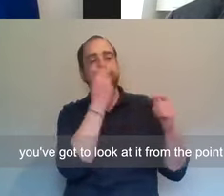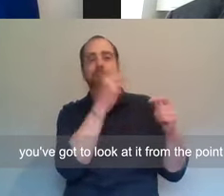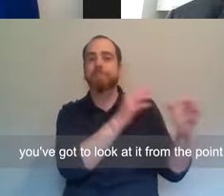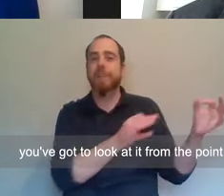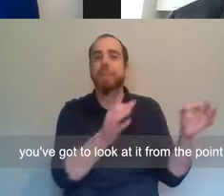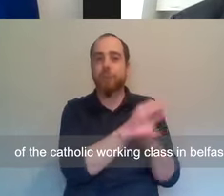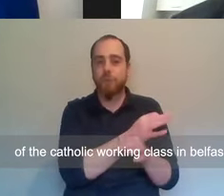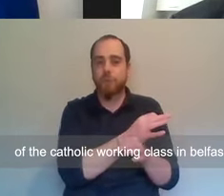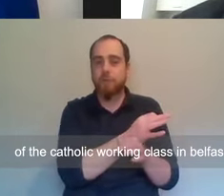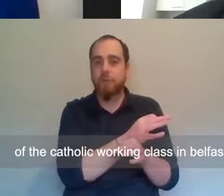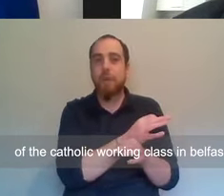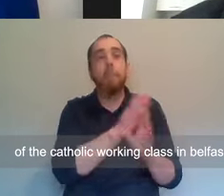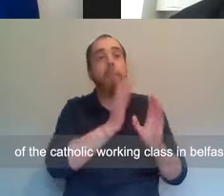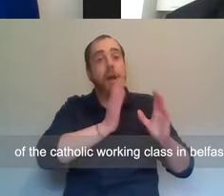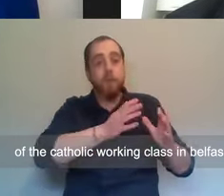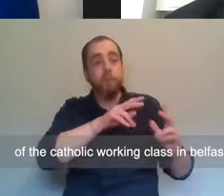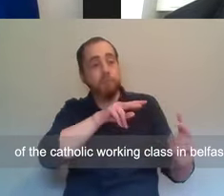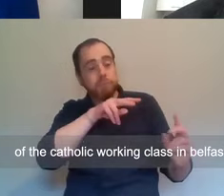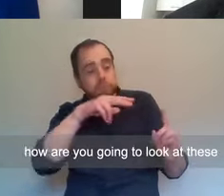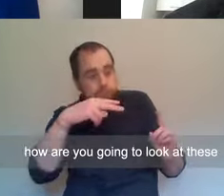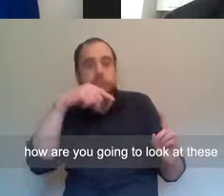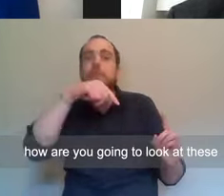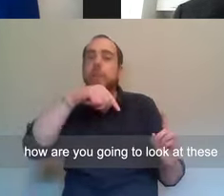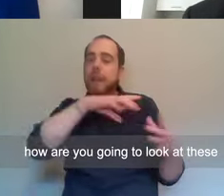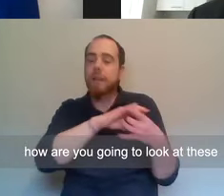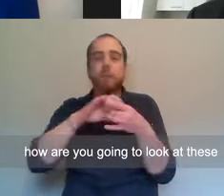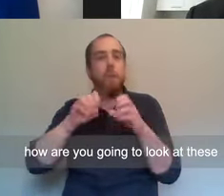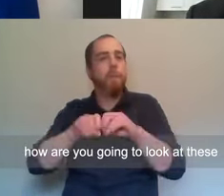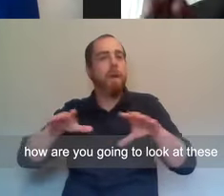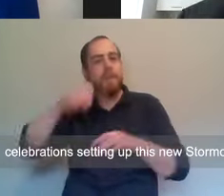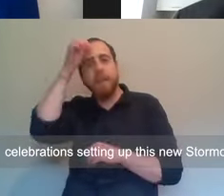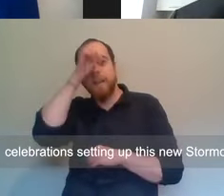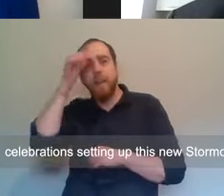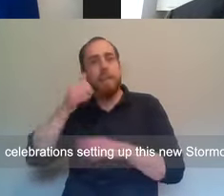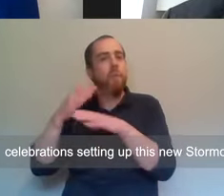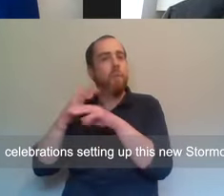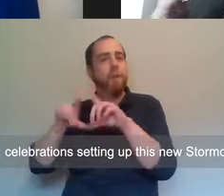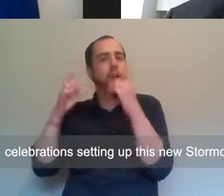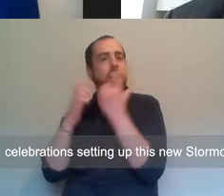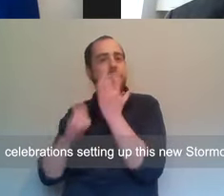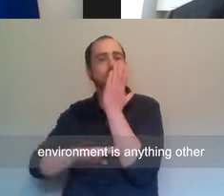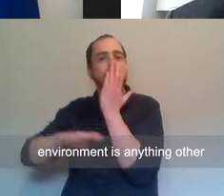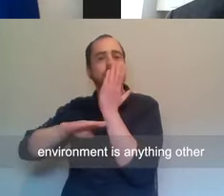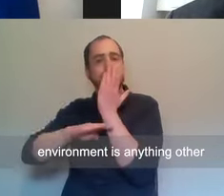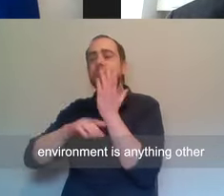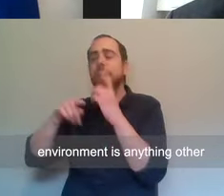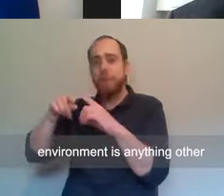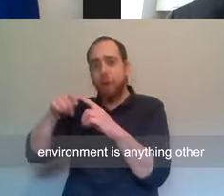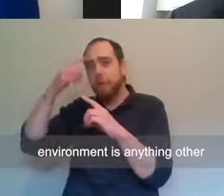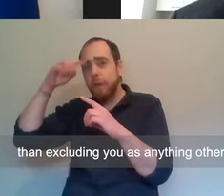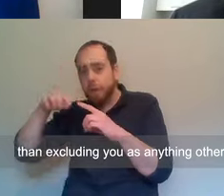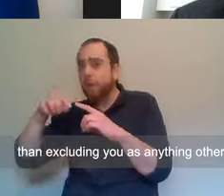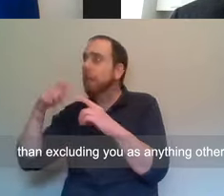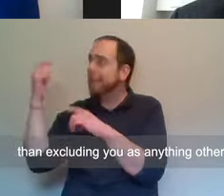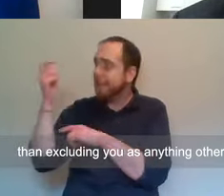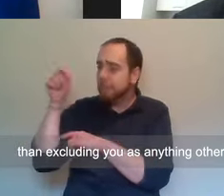you've got to look at it from the point of view of the Catholic working class in Belfast. How are you going to look at these celebrations, setting up this new storm environment? Is there